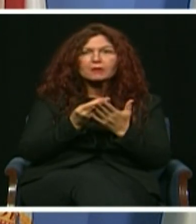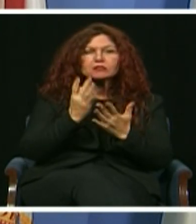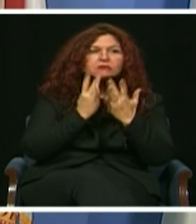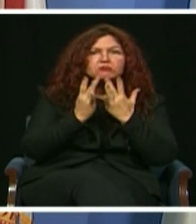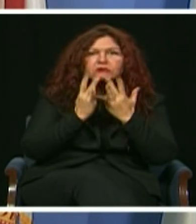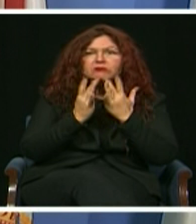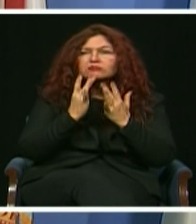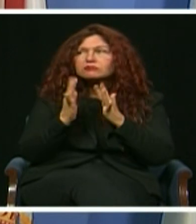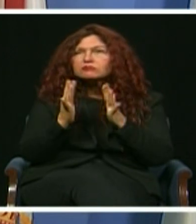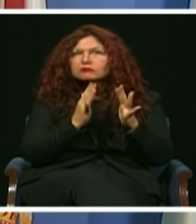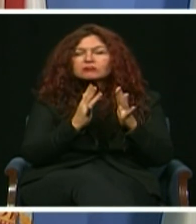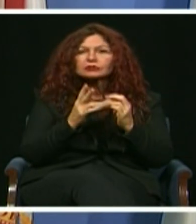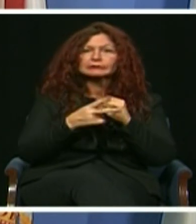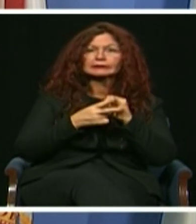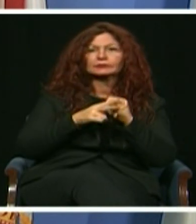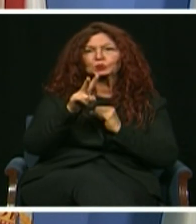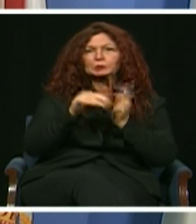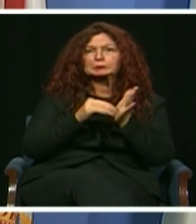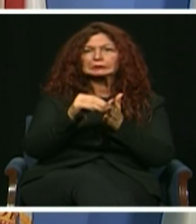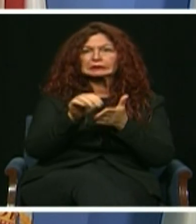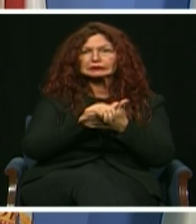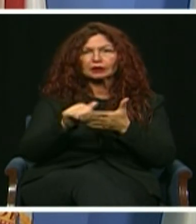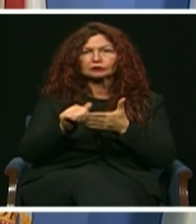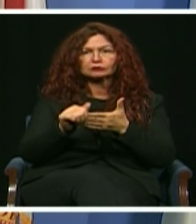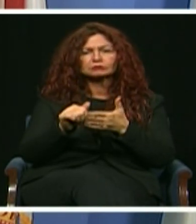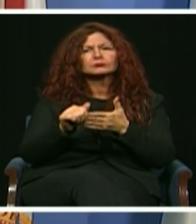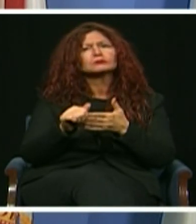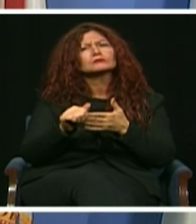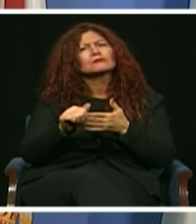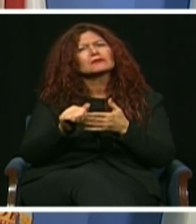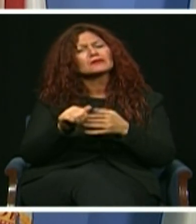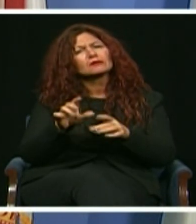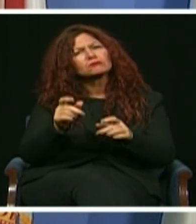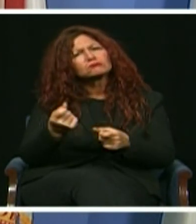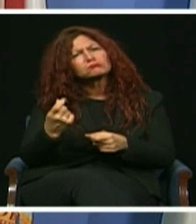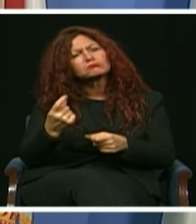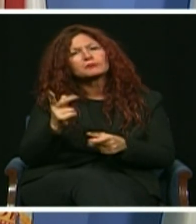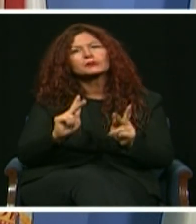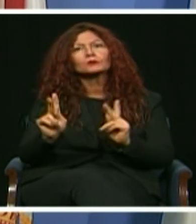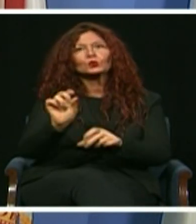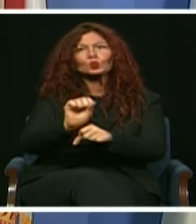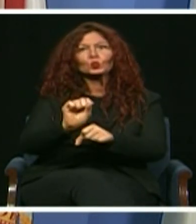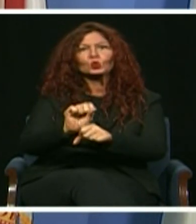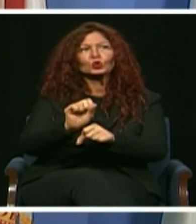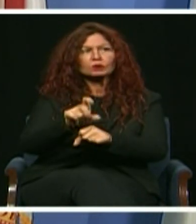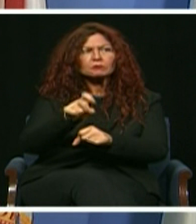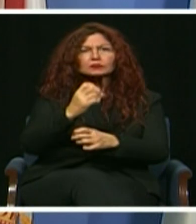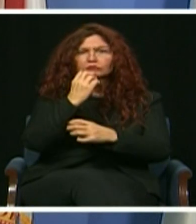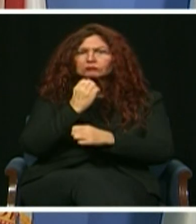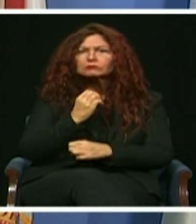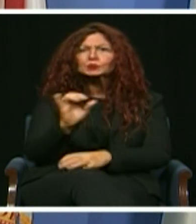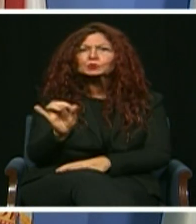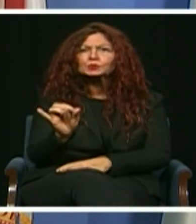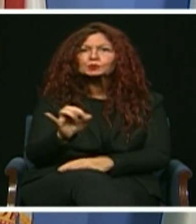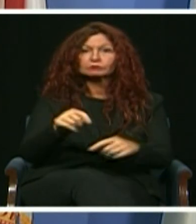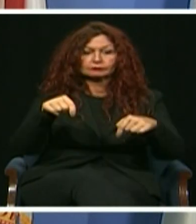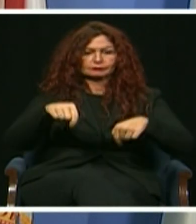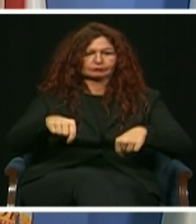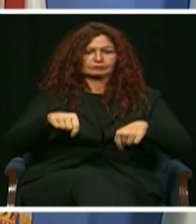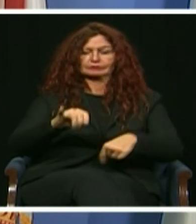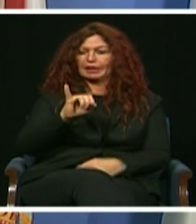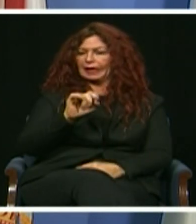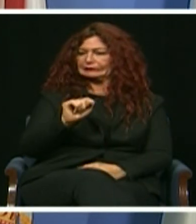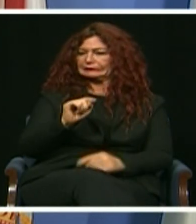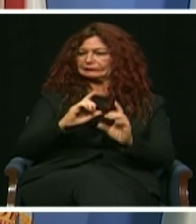Engagement also means caring for the employees who care for and serve our community. Our IT department, under the leadership of Angel